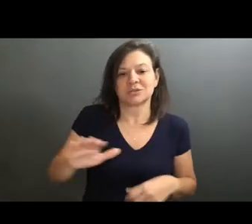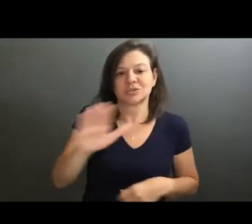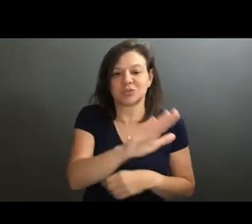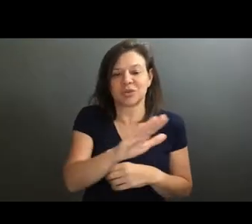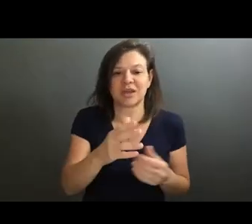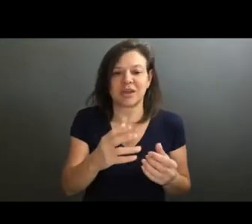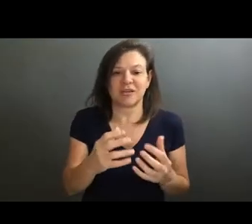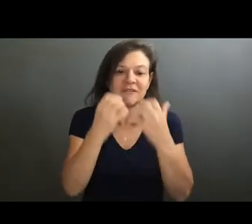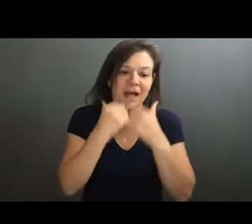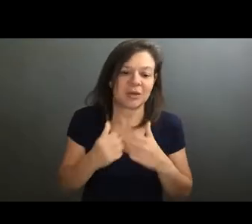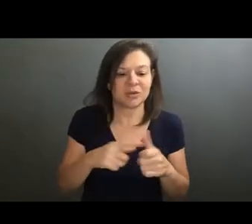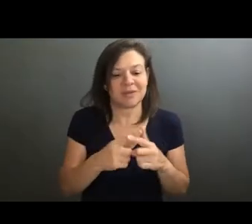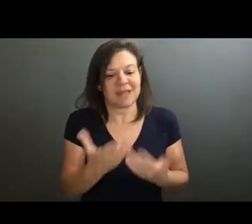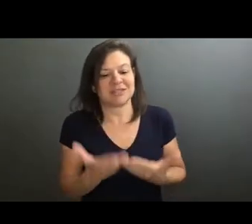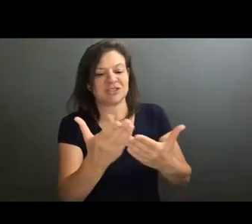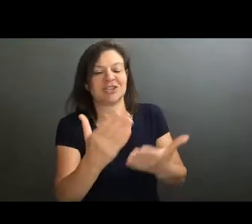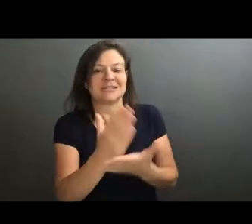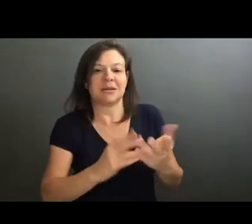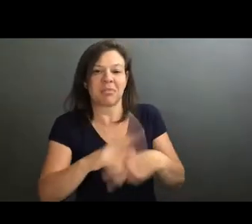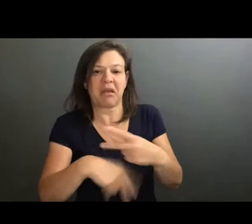suggest that as some sort of weakness.